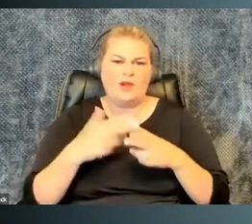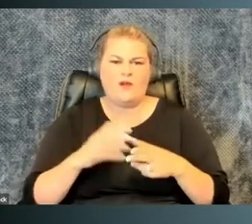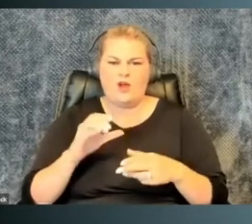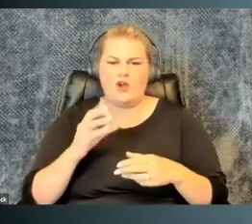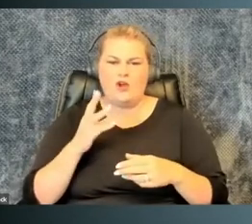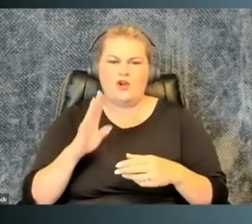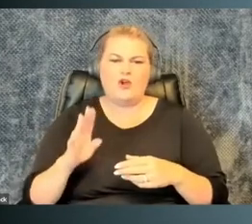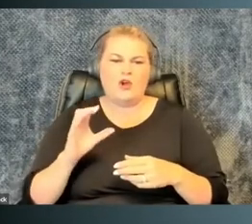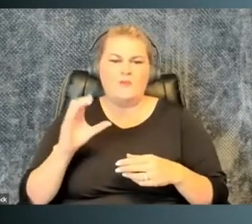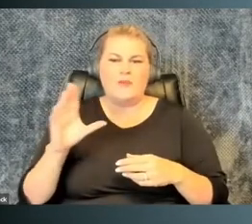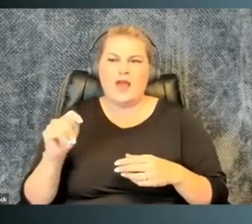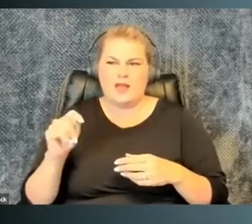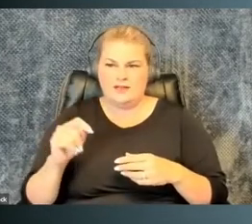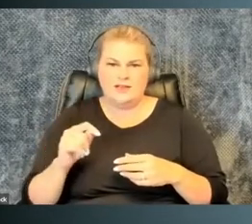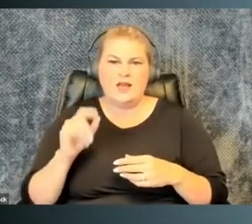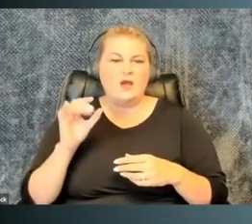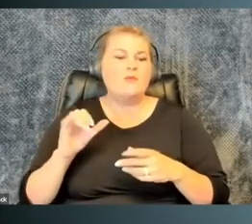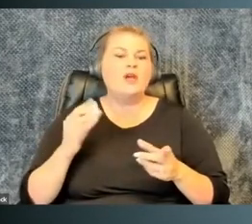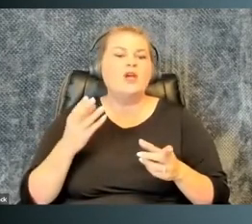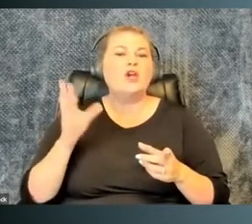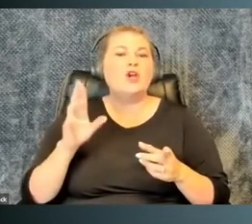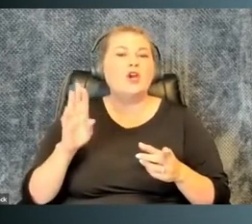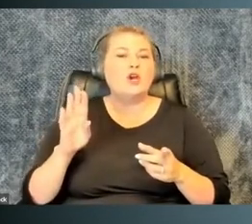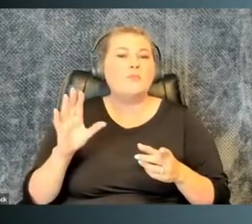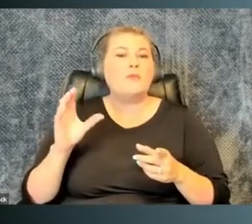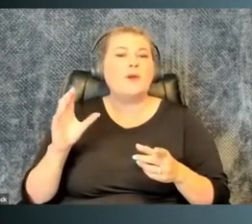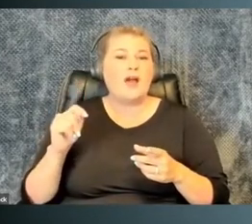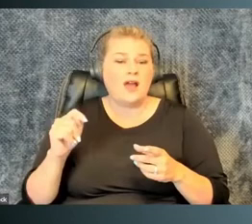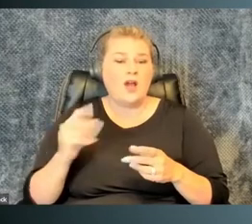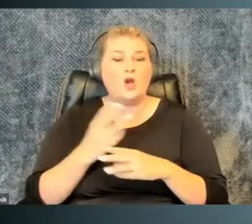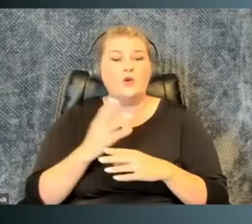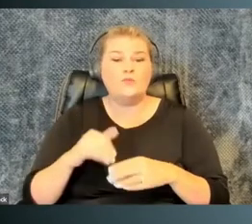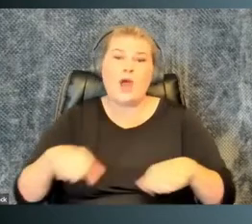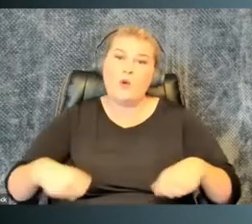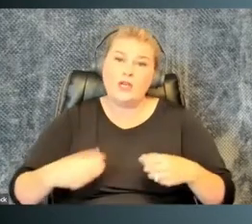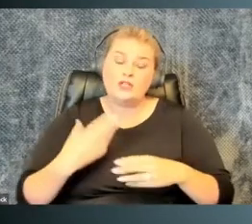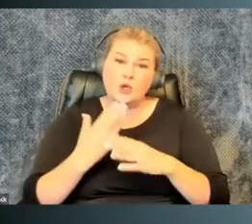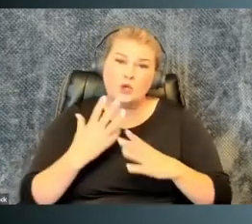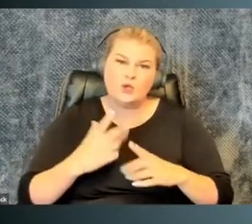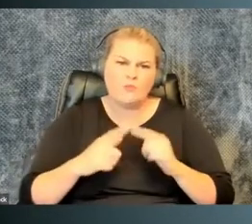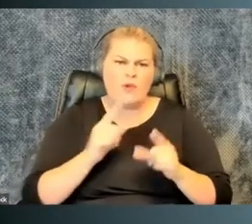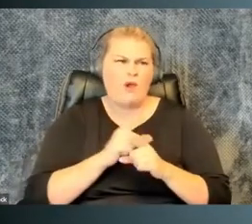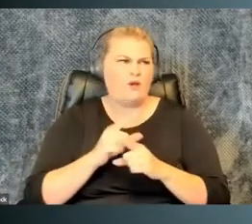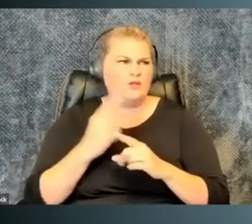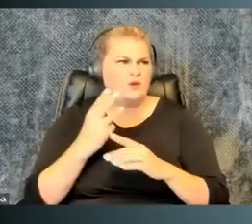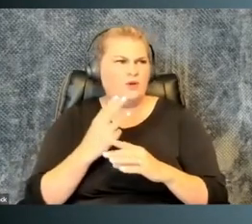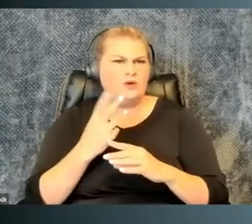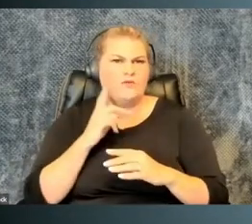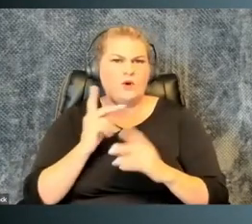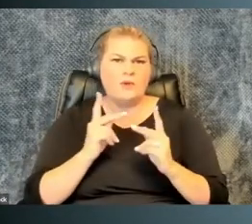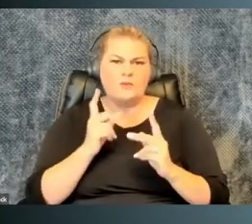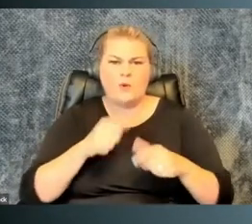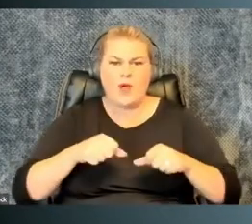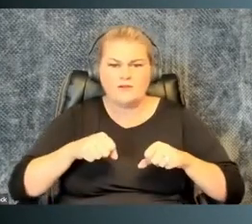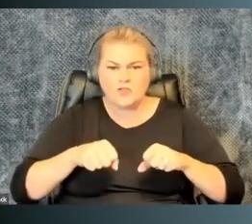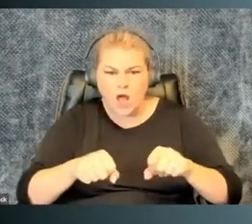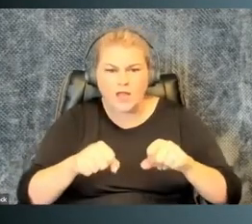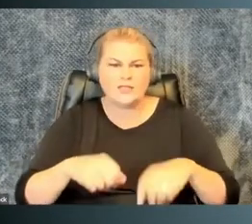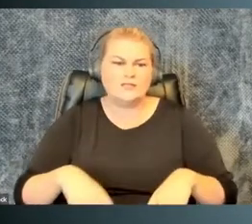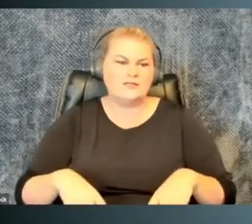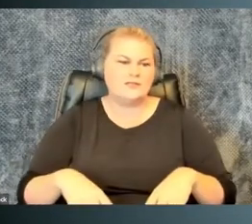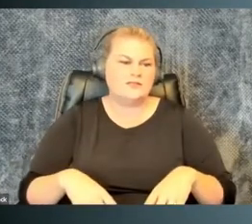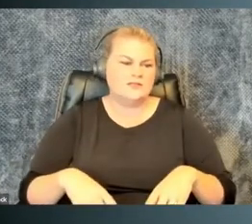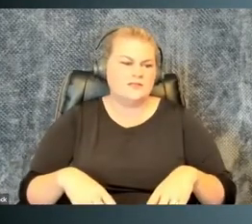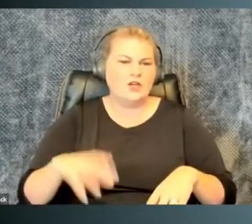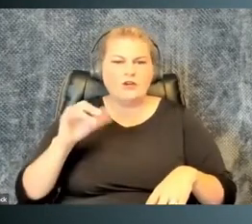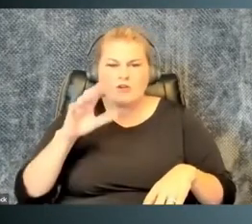community and what we call the curb cut effect, right? Curb cuts are used by wheelchair users, but they're also used by people